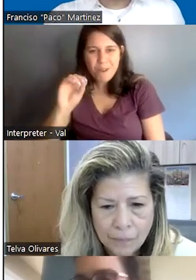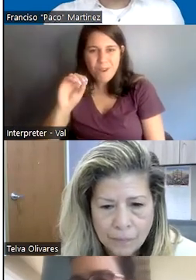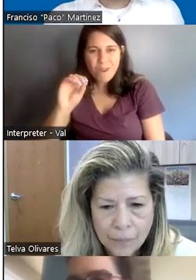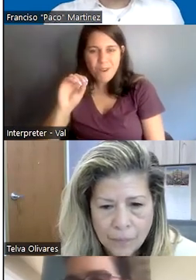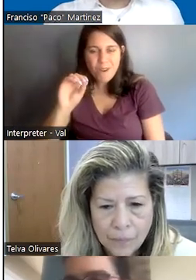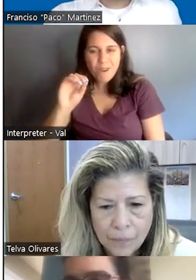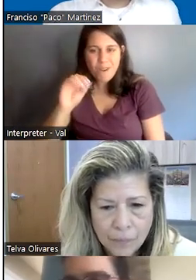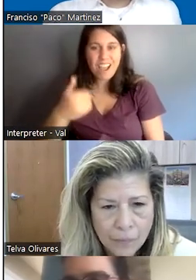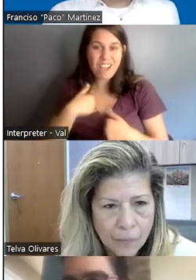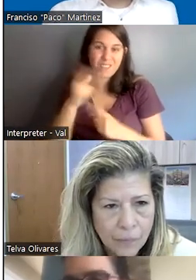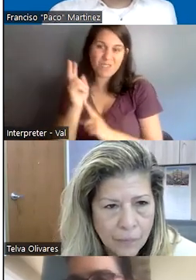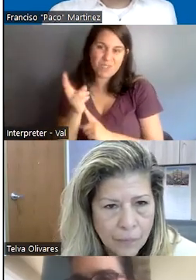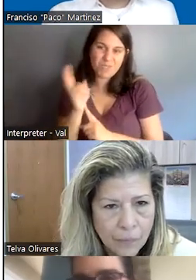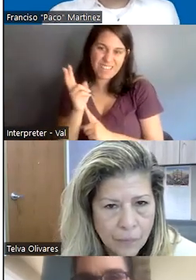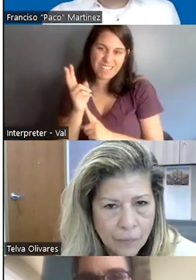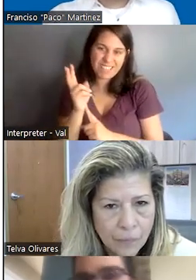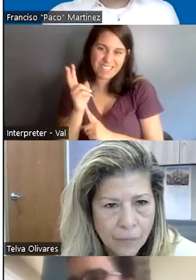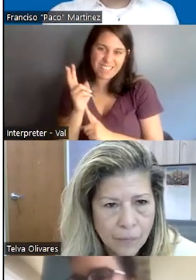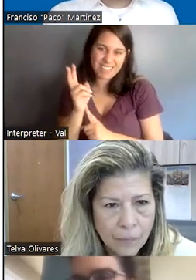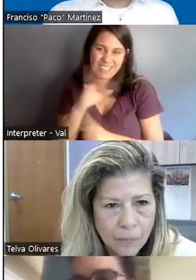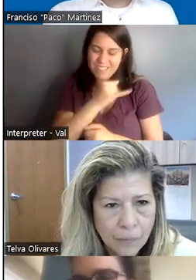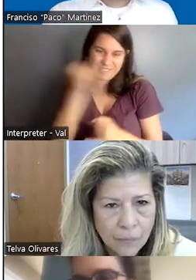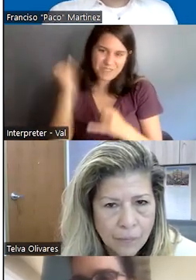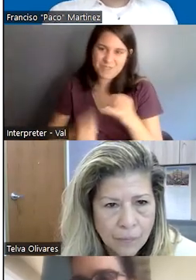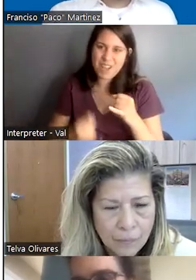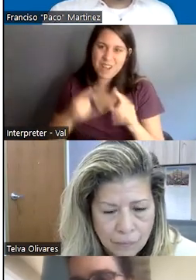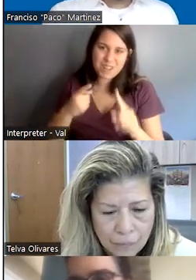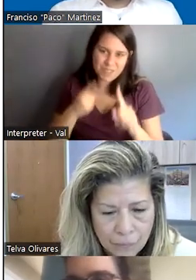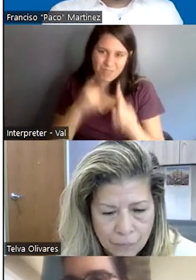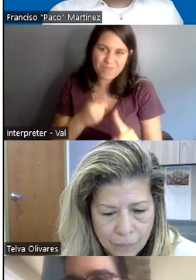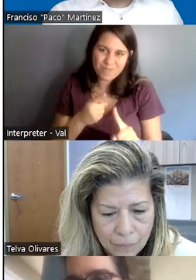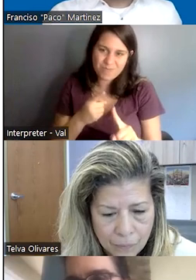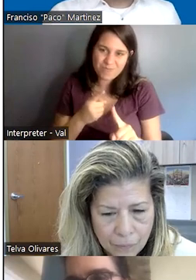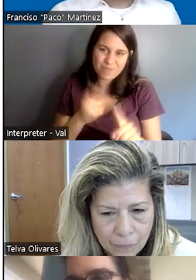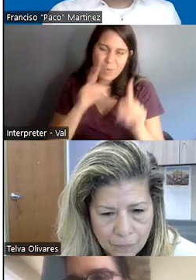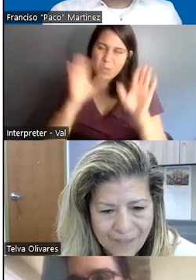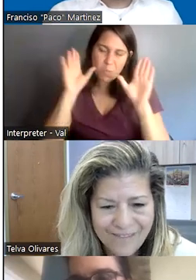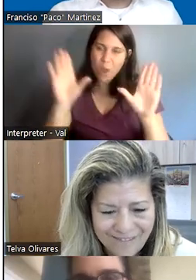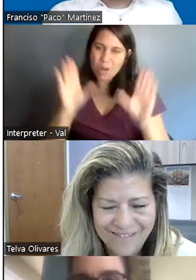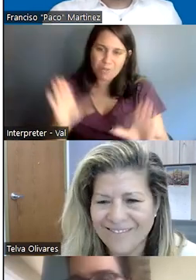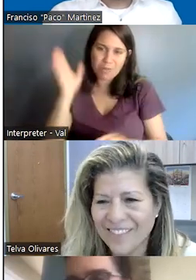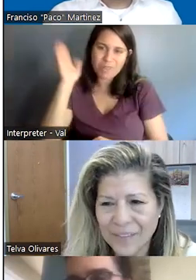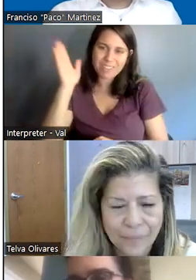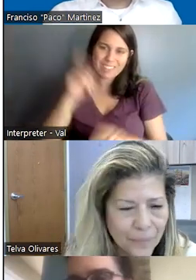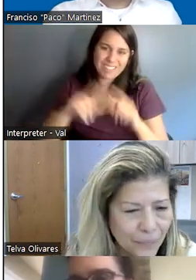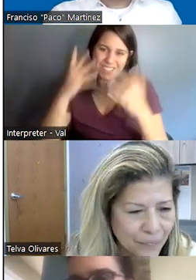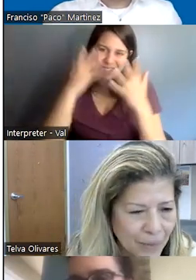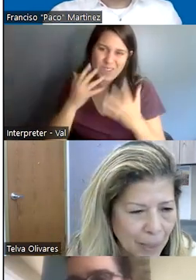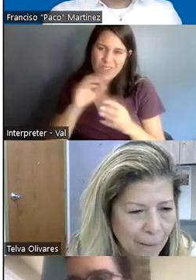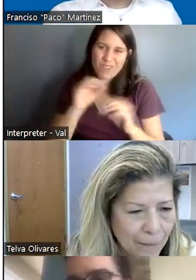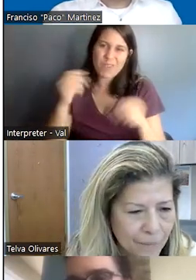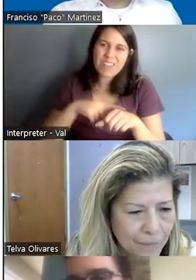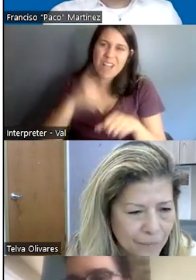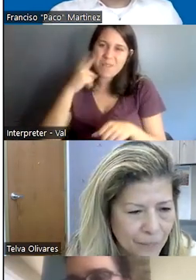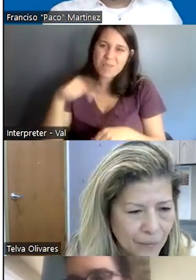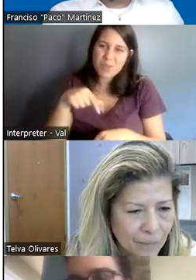two minutes for you to share your final take home message. This has been wonderful, but unfortunately we won't have time